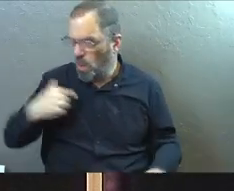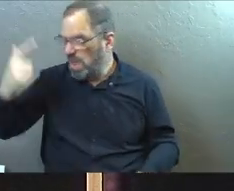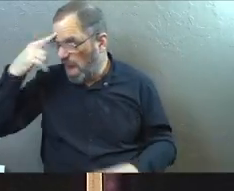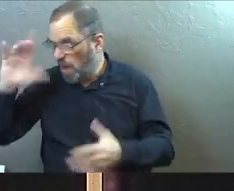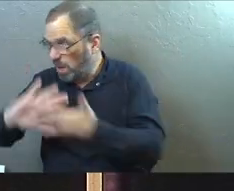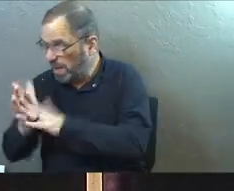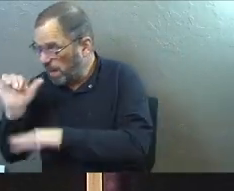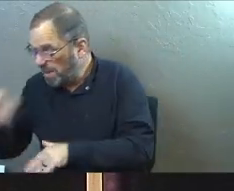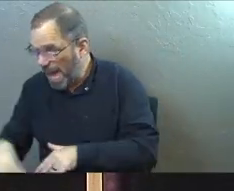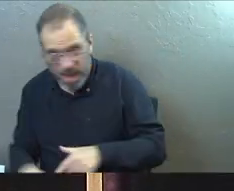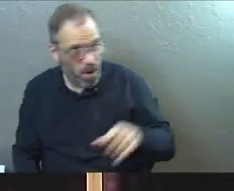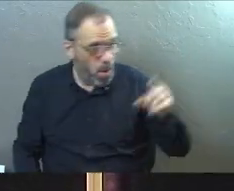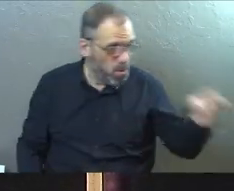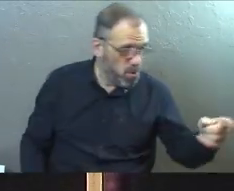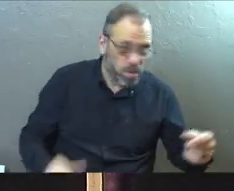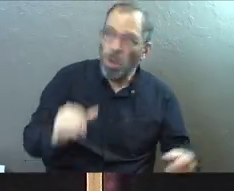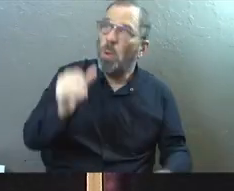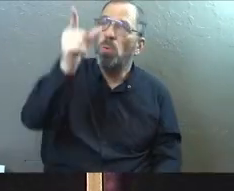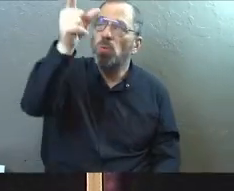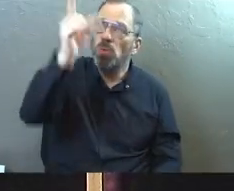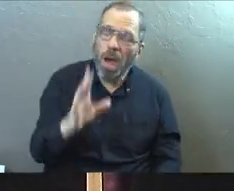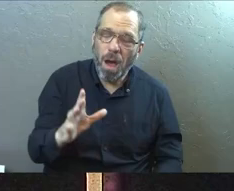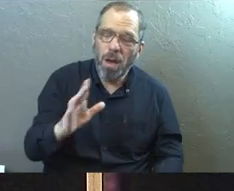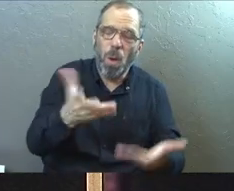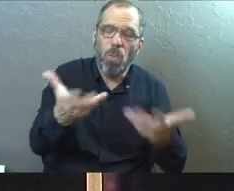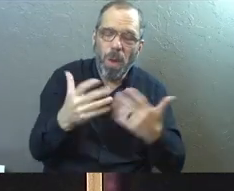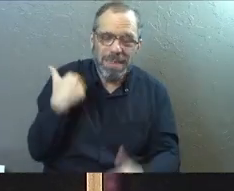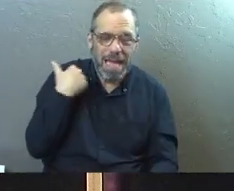we thought we wanted to be back then. Who God has for us?